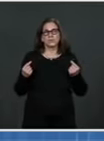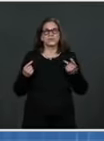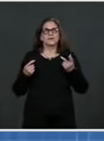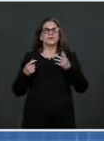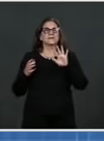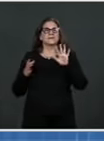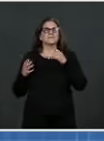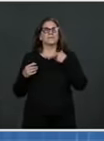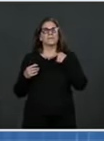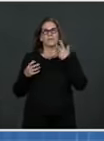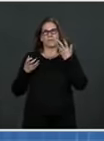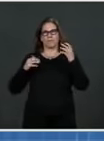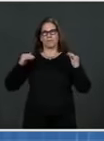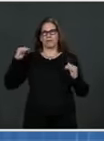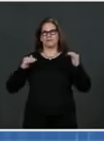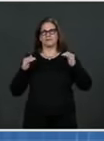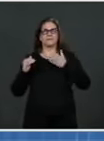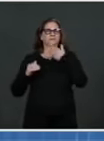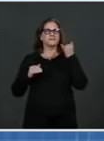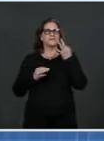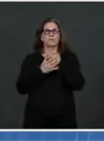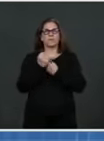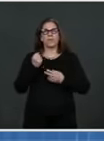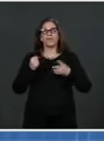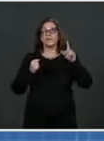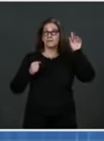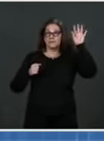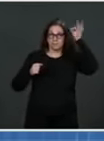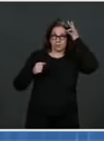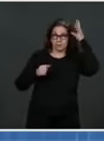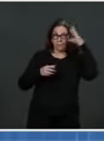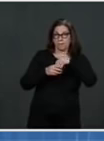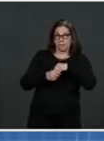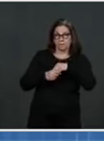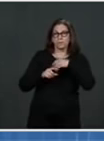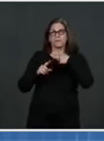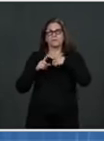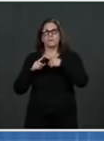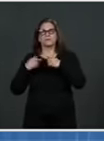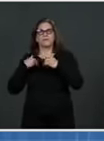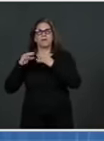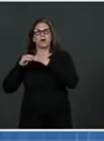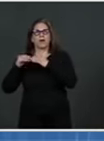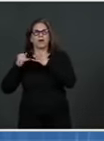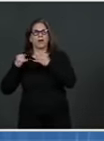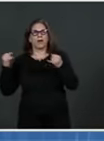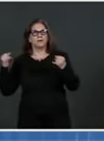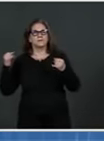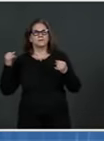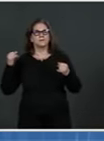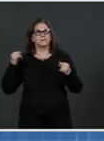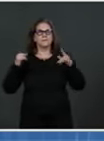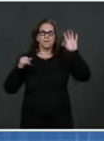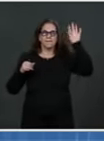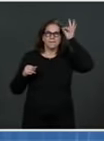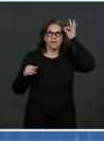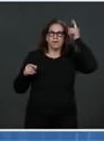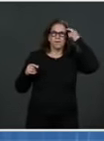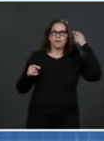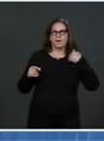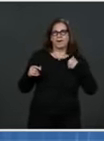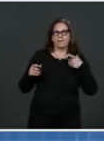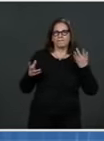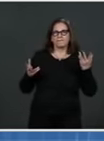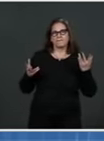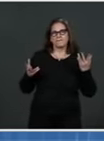put forward guidelines and guidance. And given the federal government's source and role in